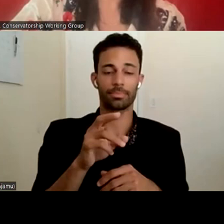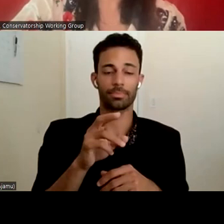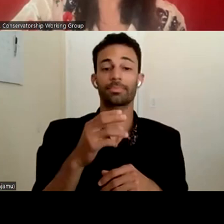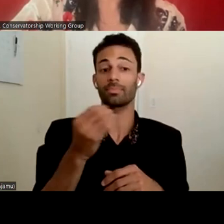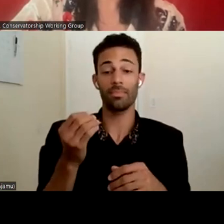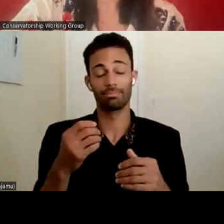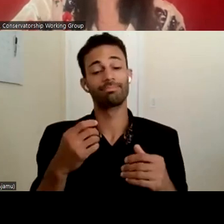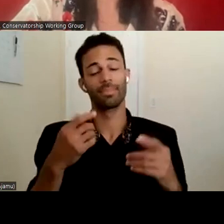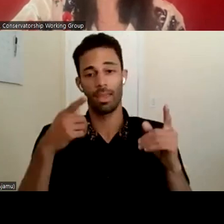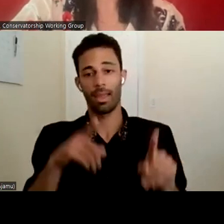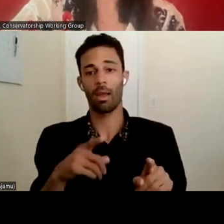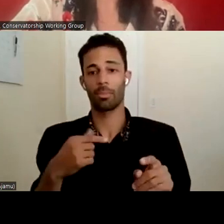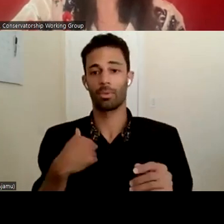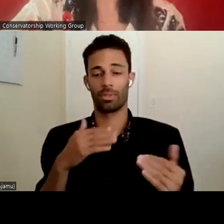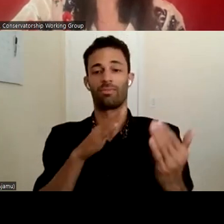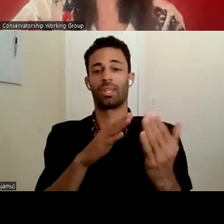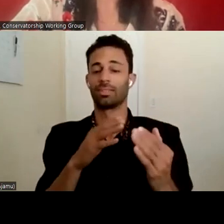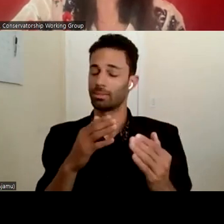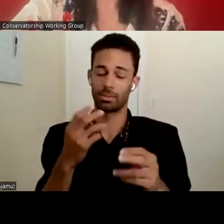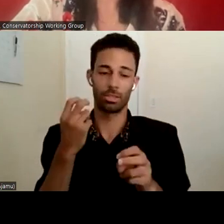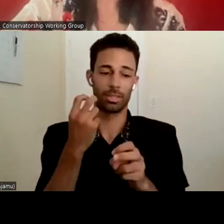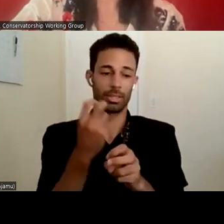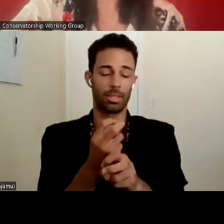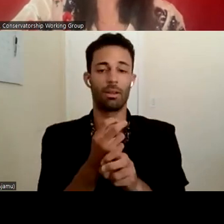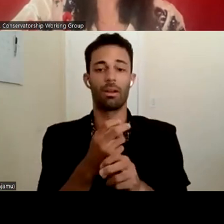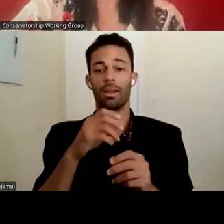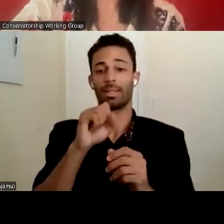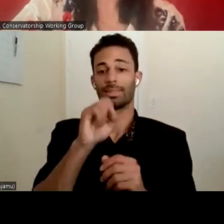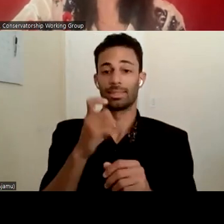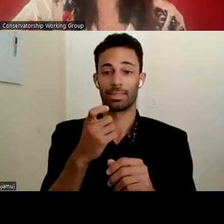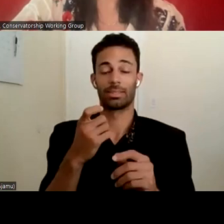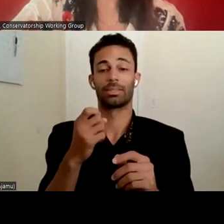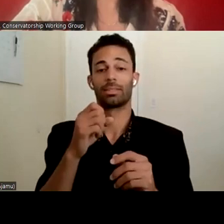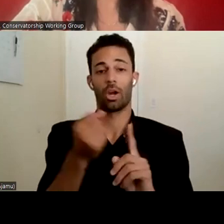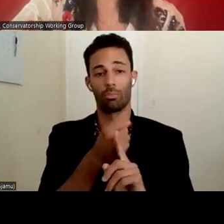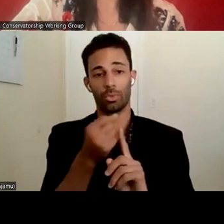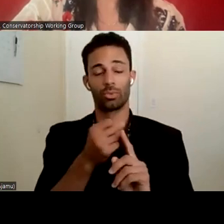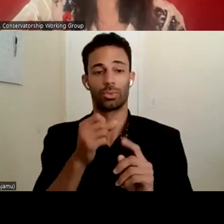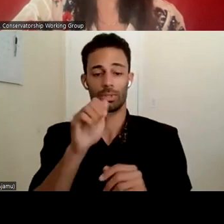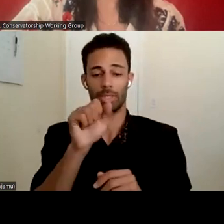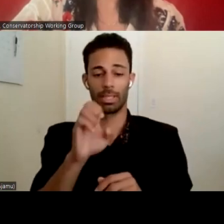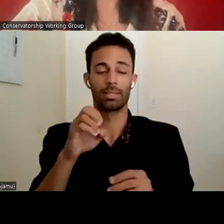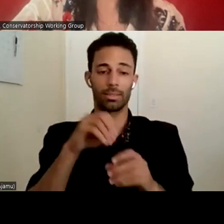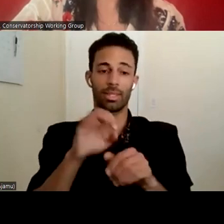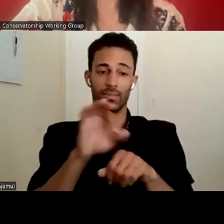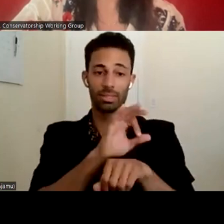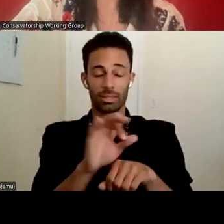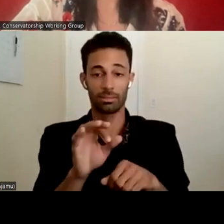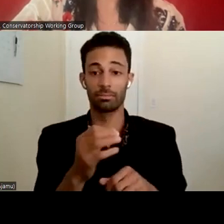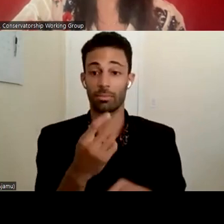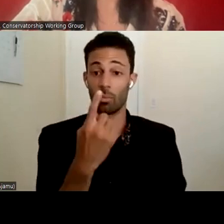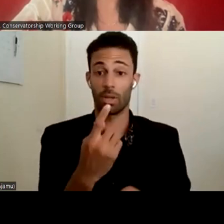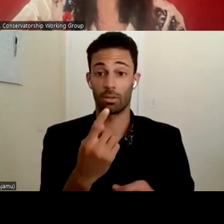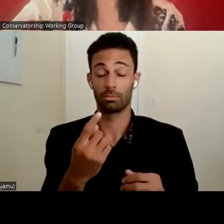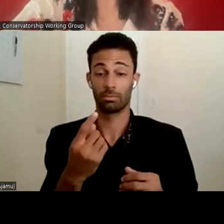the hard way. love these sexual abuse cases in facilities. And one is the multiple places that people can